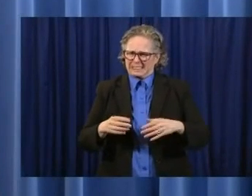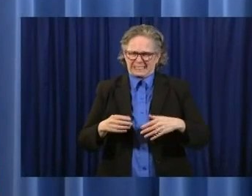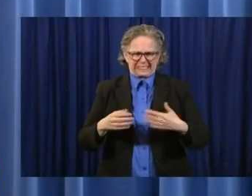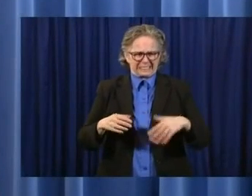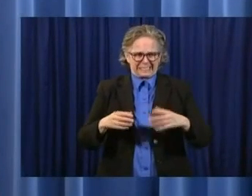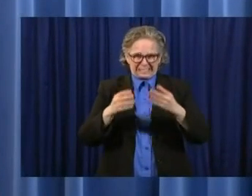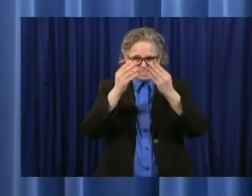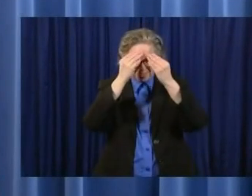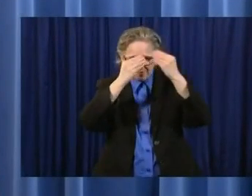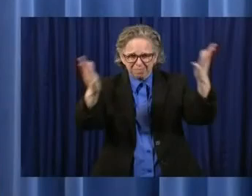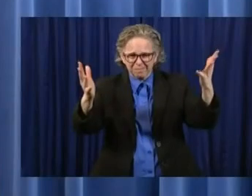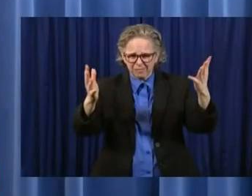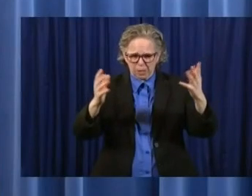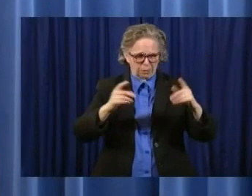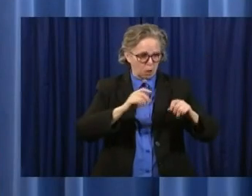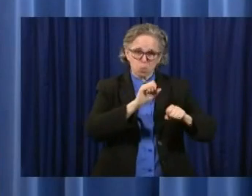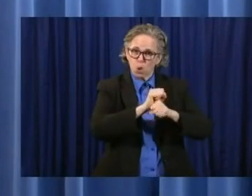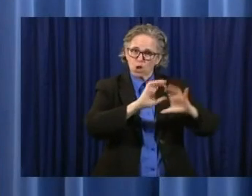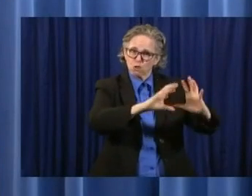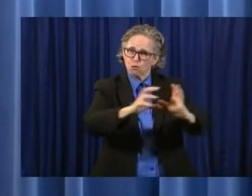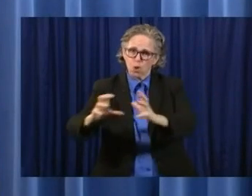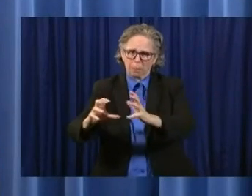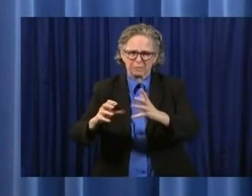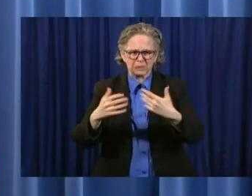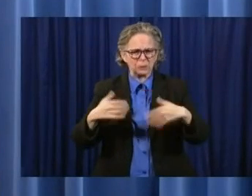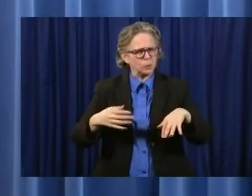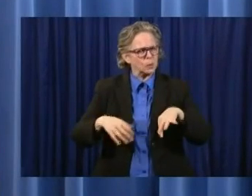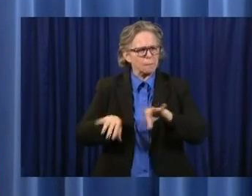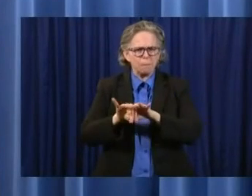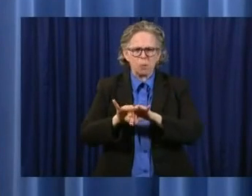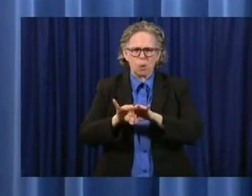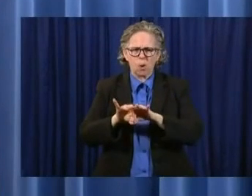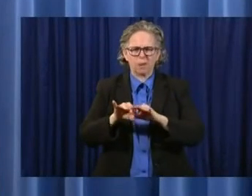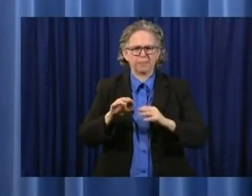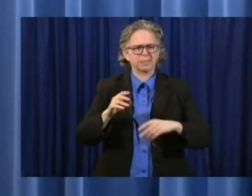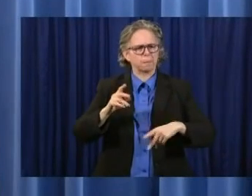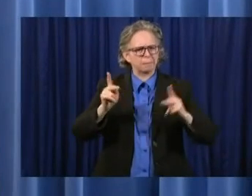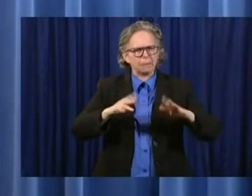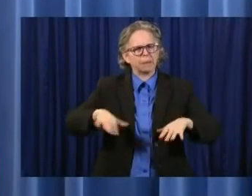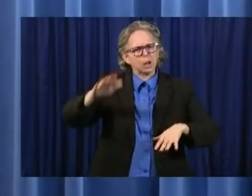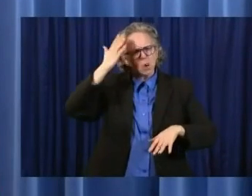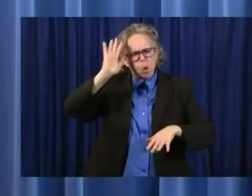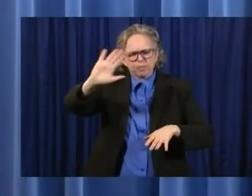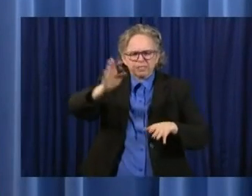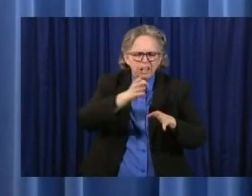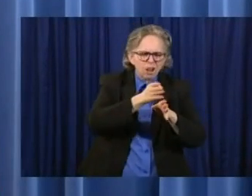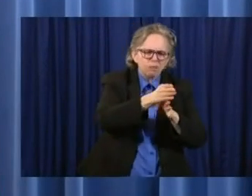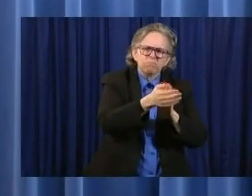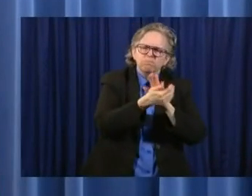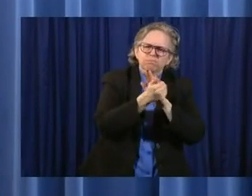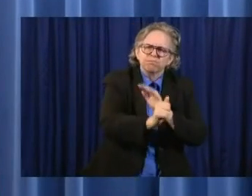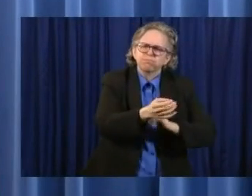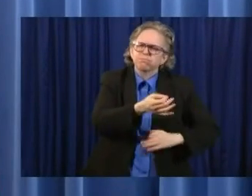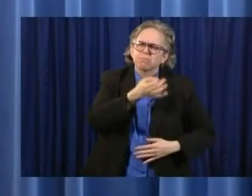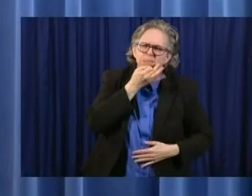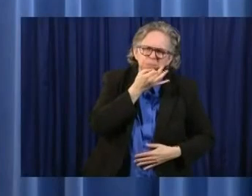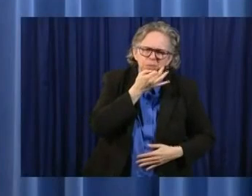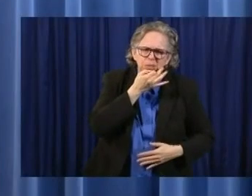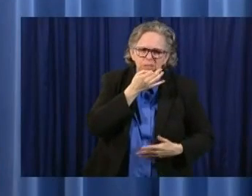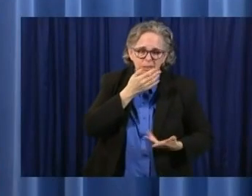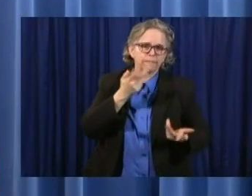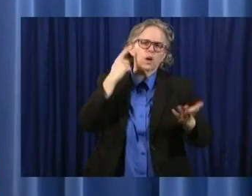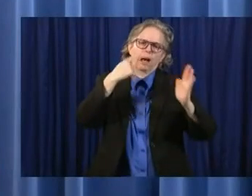comprised of people in that industry. With the restaurant group, we have people who are involved in small